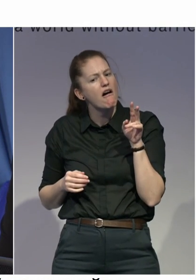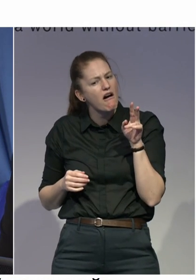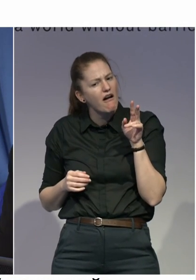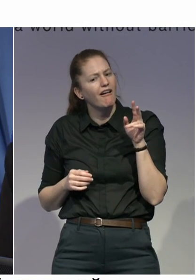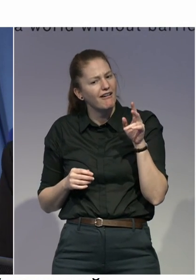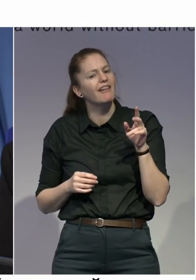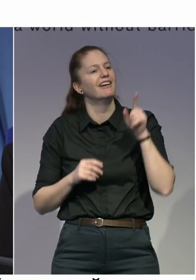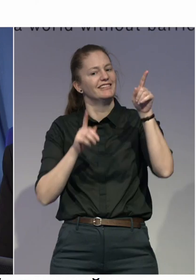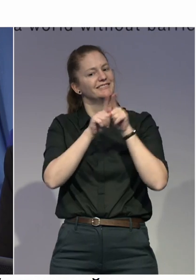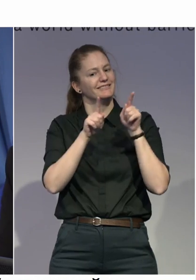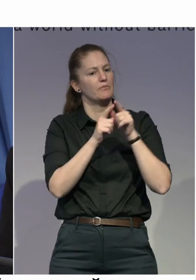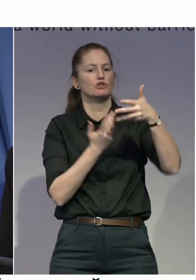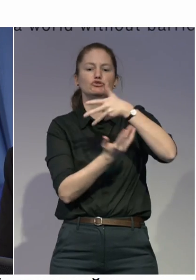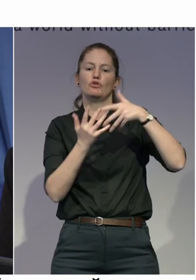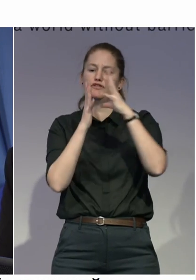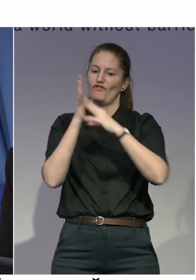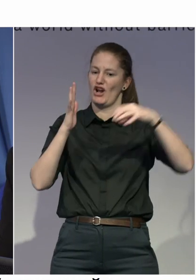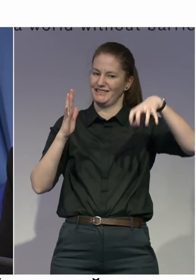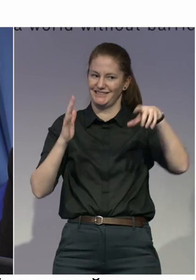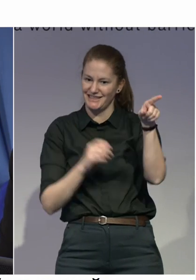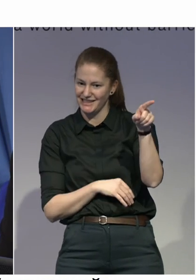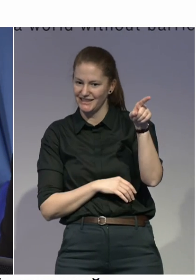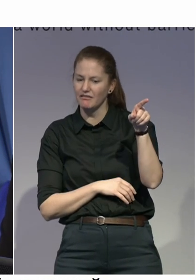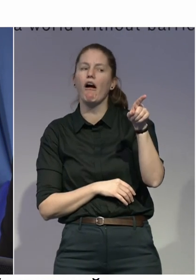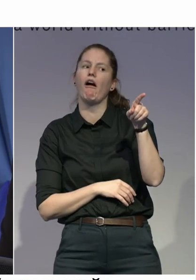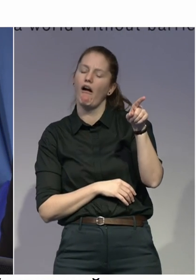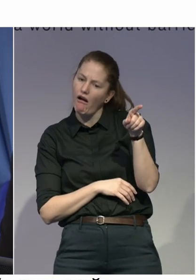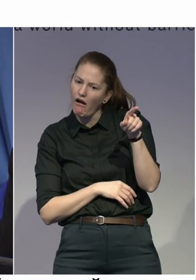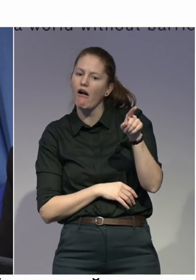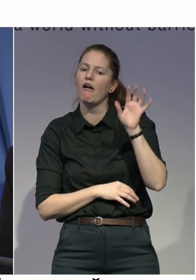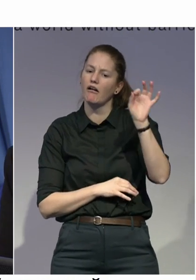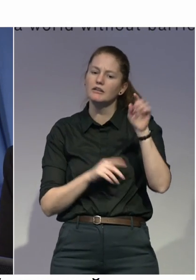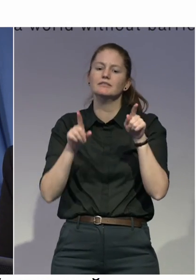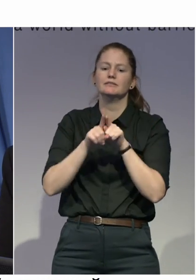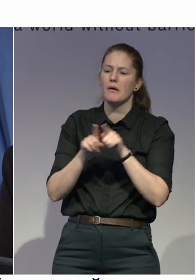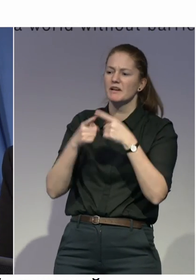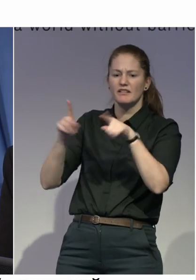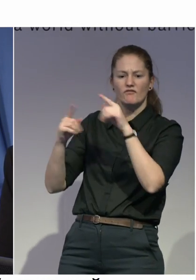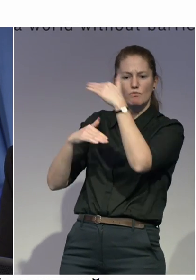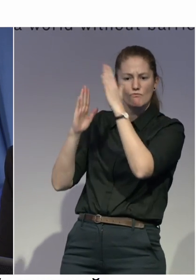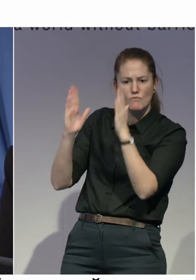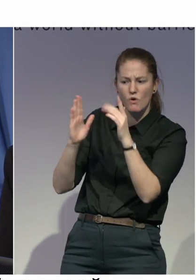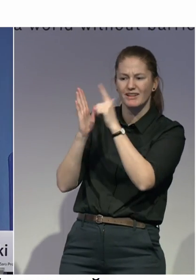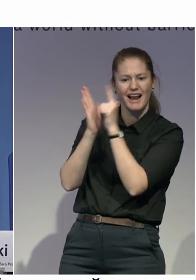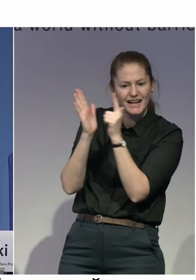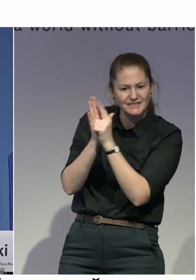on the other hand, the licensing model could apply well to this kind of transfer.